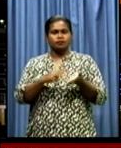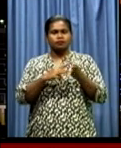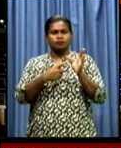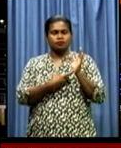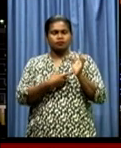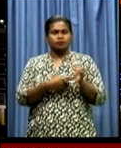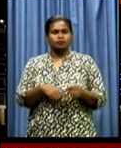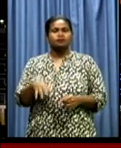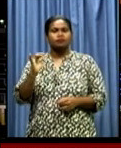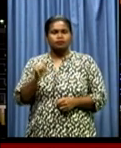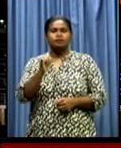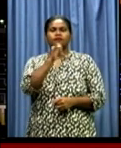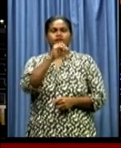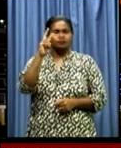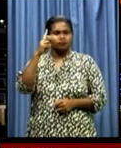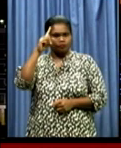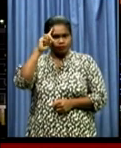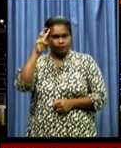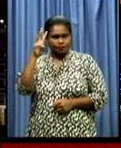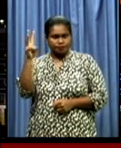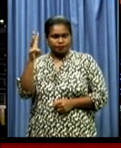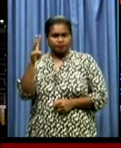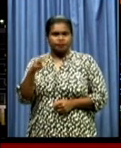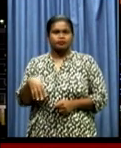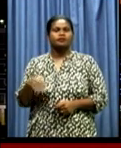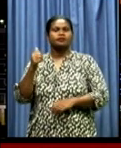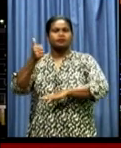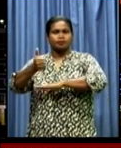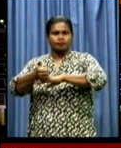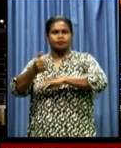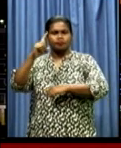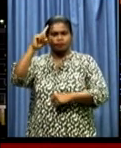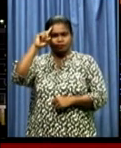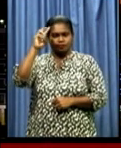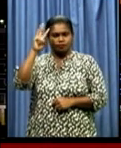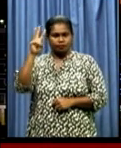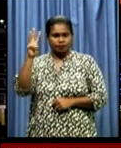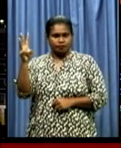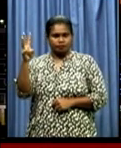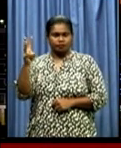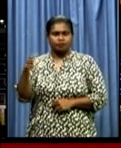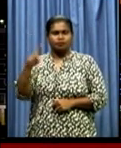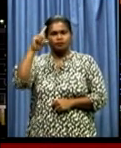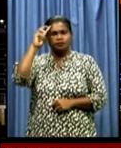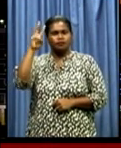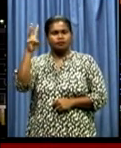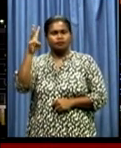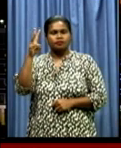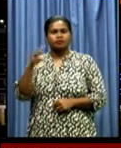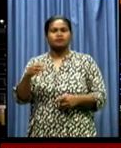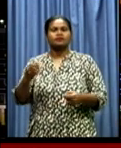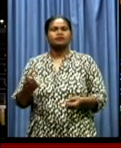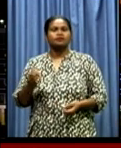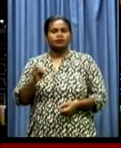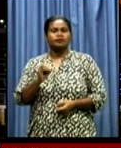8th. In his absence, Deputy Prime Minister Sam Bassel will be serving as the acting Prime Minister. Prime